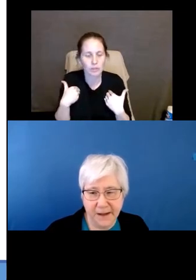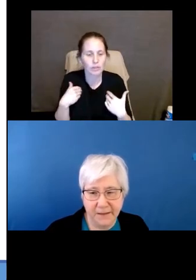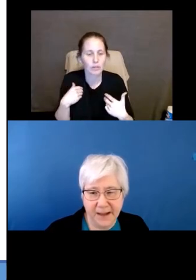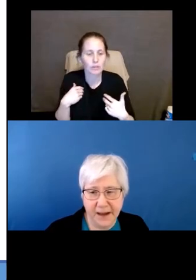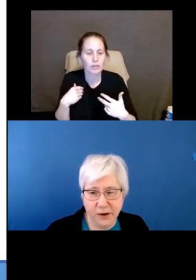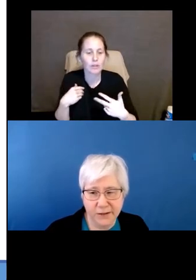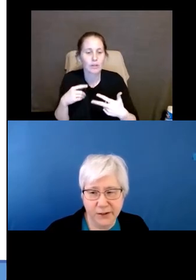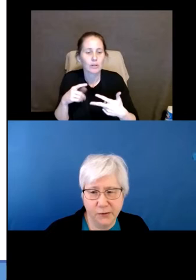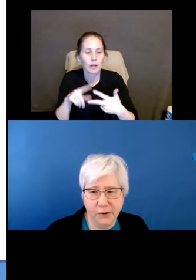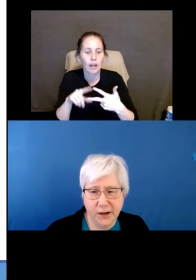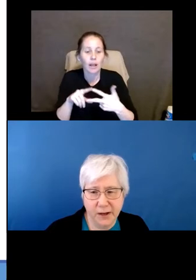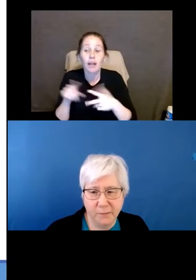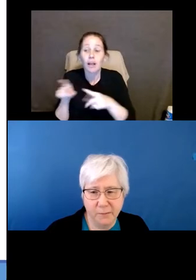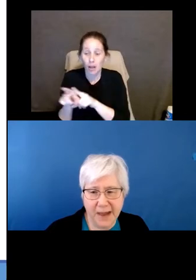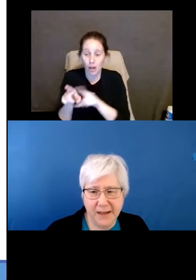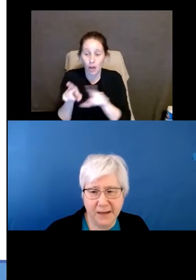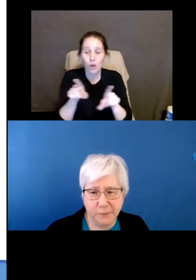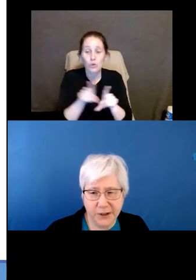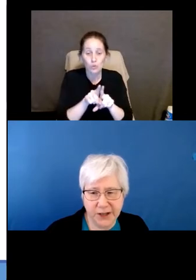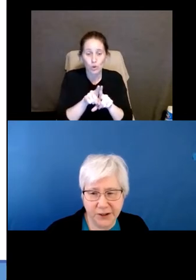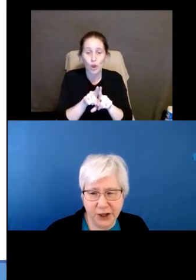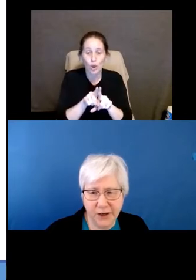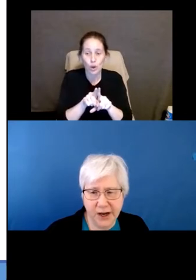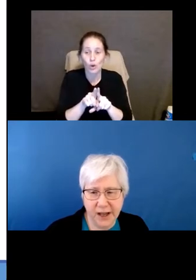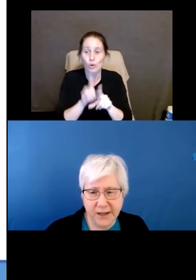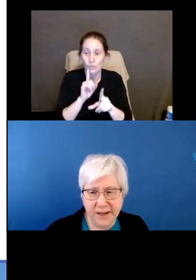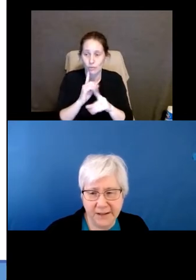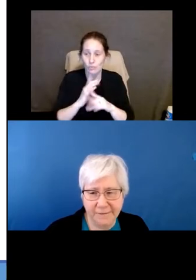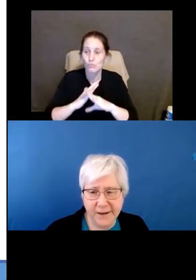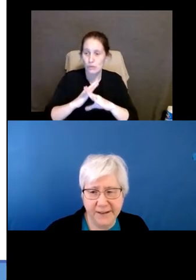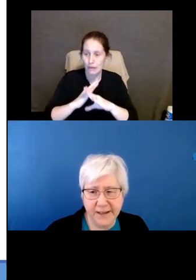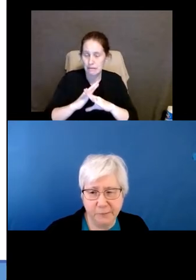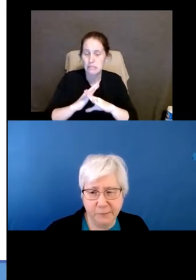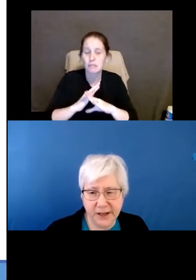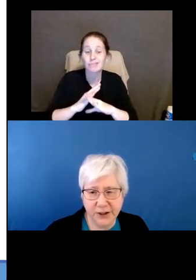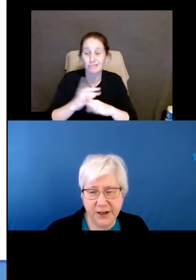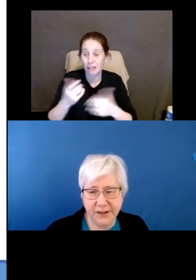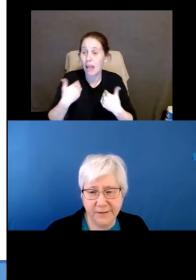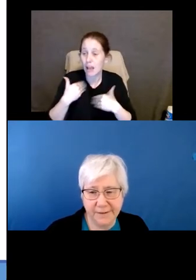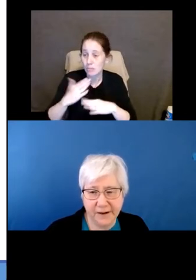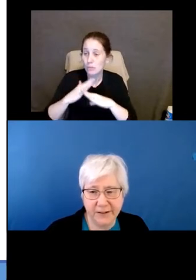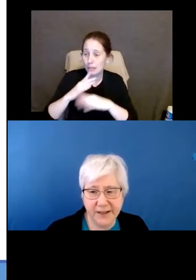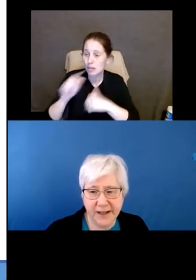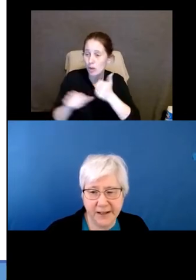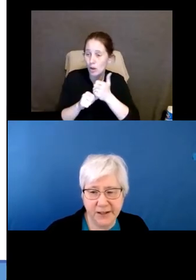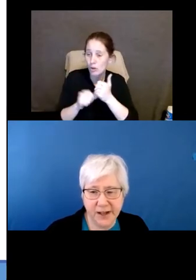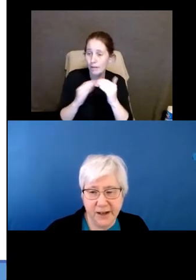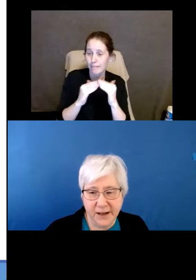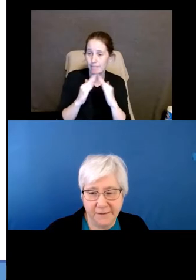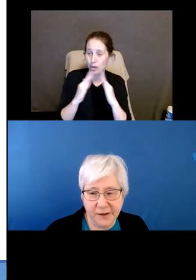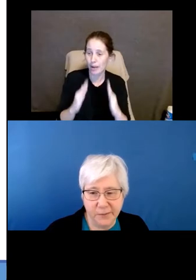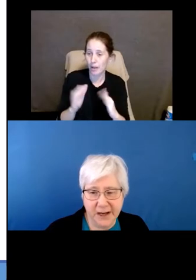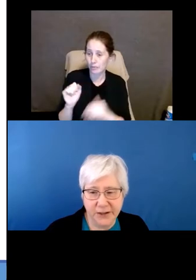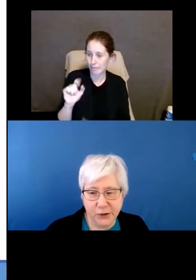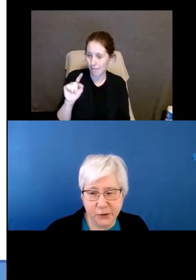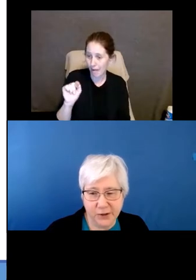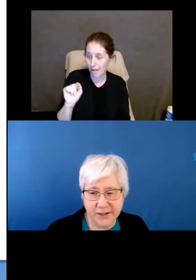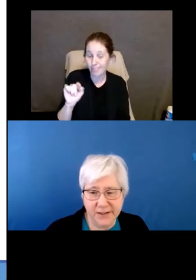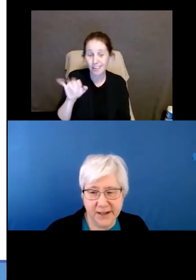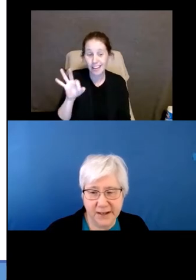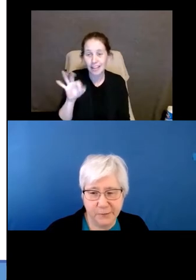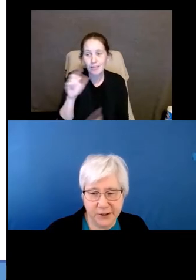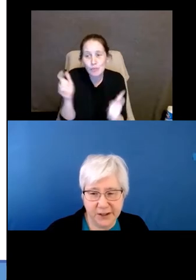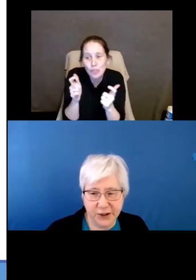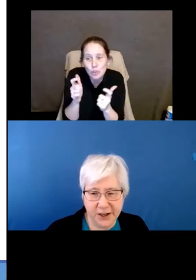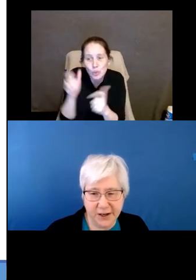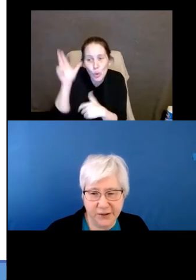they also may get protection. They definitely get protection under the Fair Housing Act. If they're miniature horses,